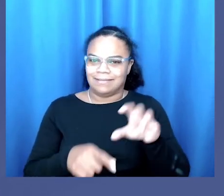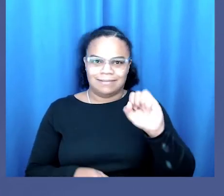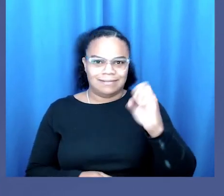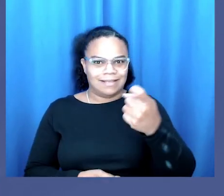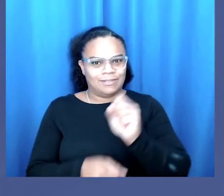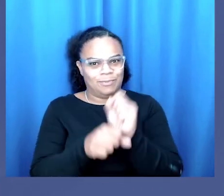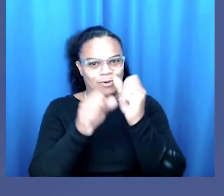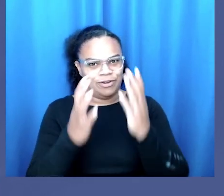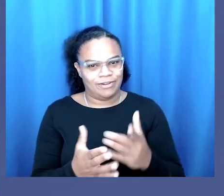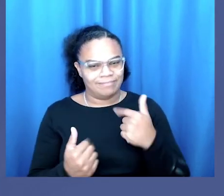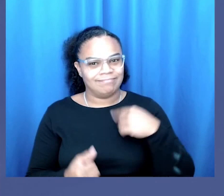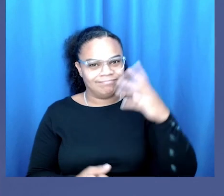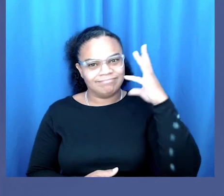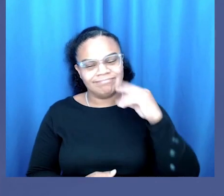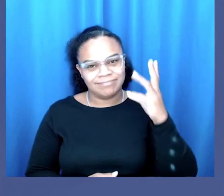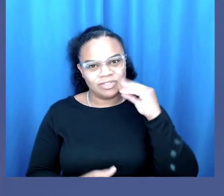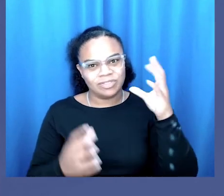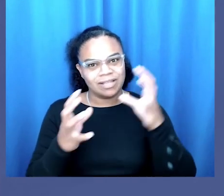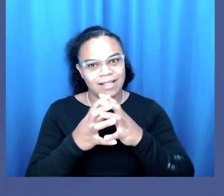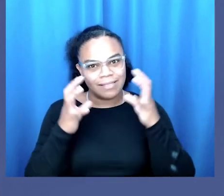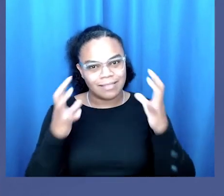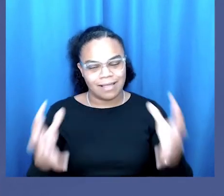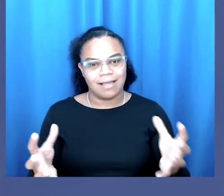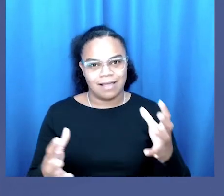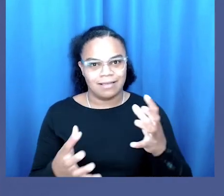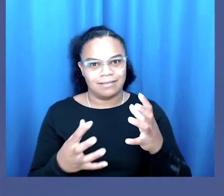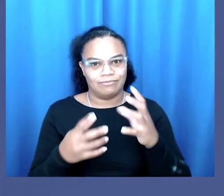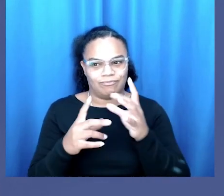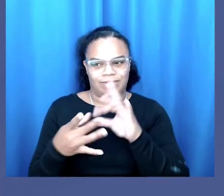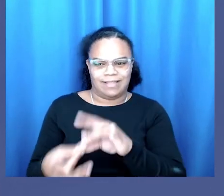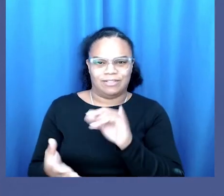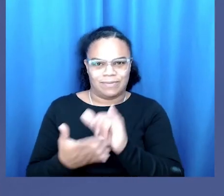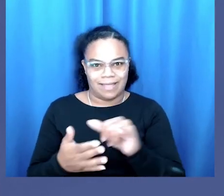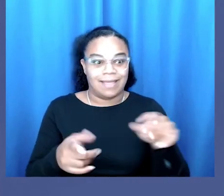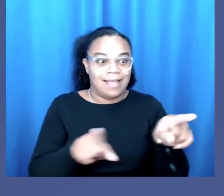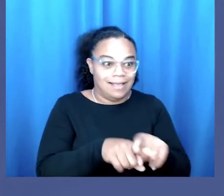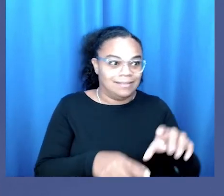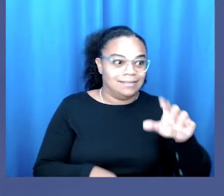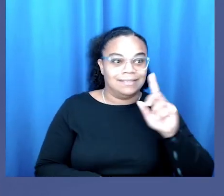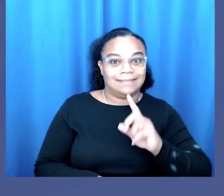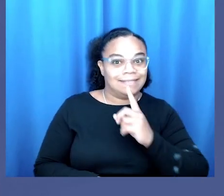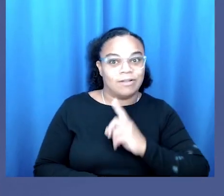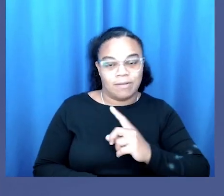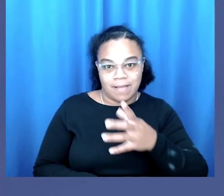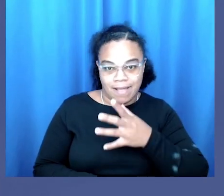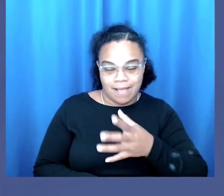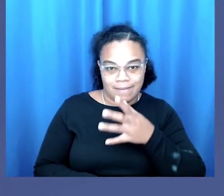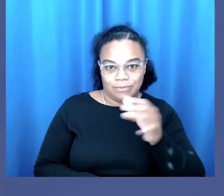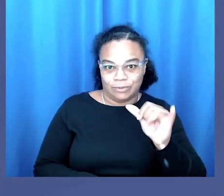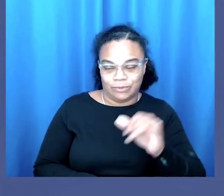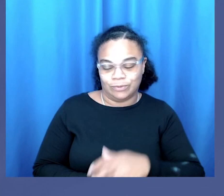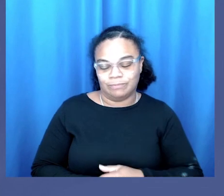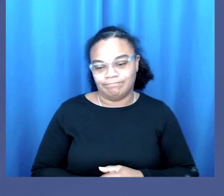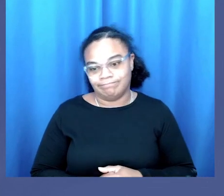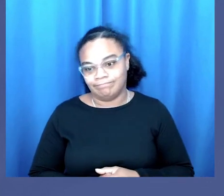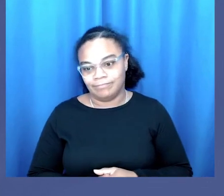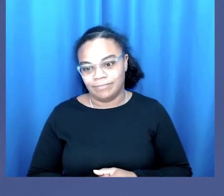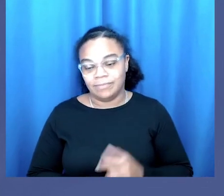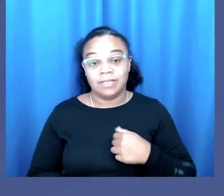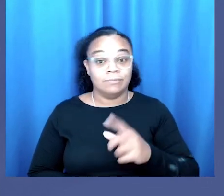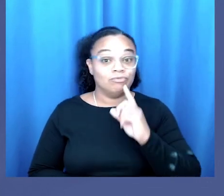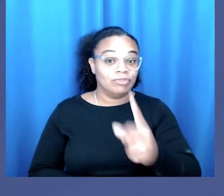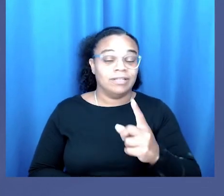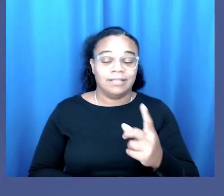sex worker and everything like that I experienced a lot you know regarding that and being a single mom at one point so